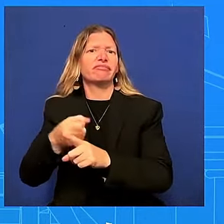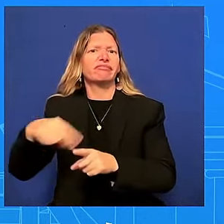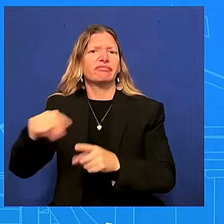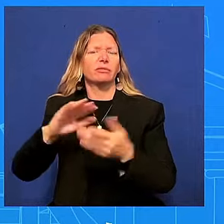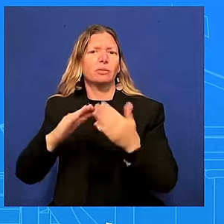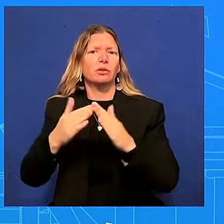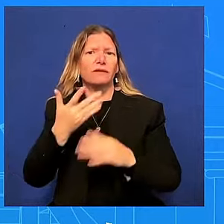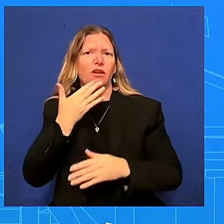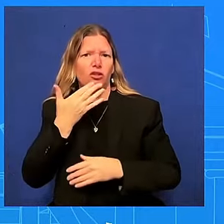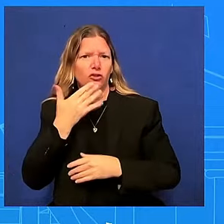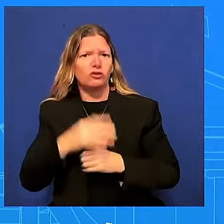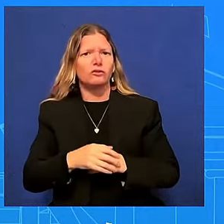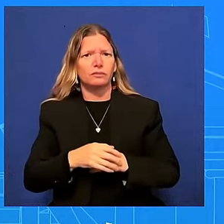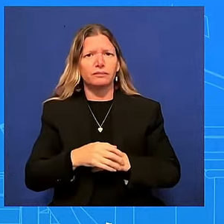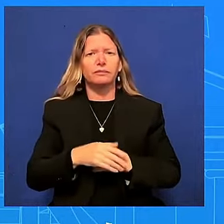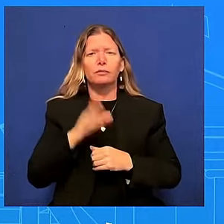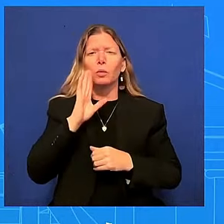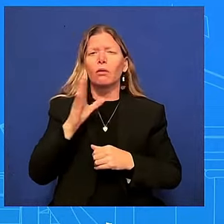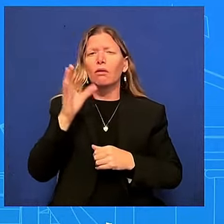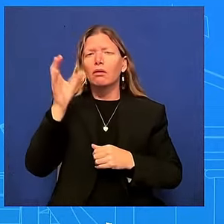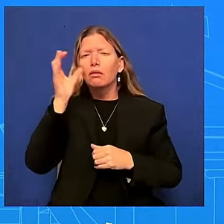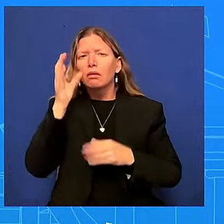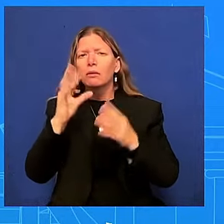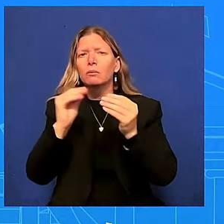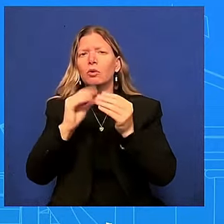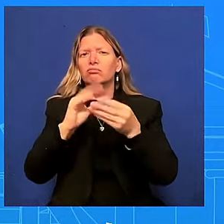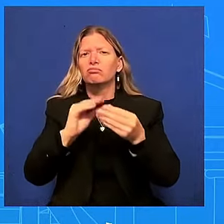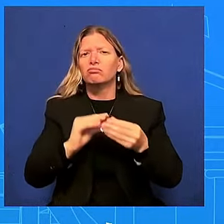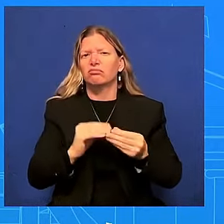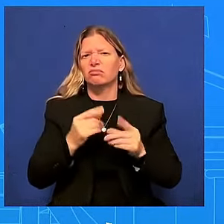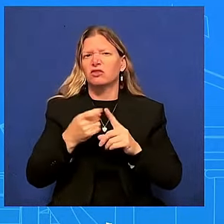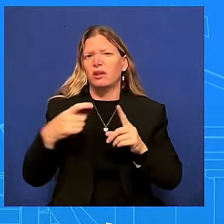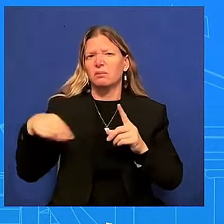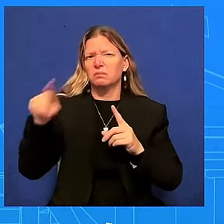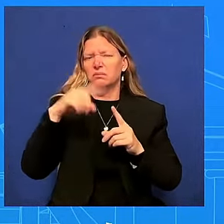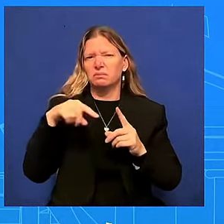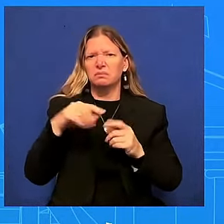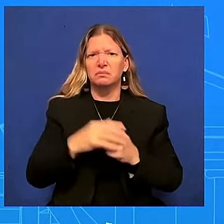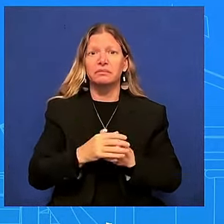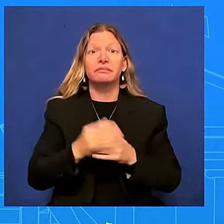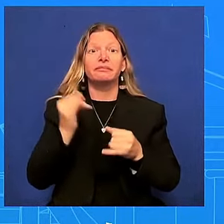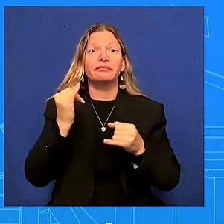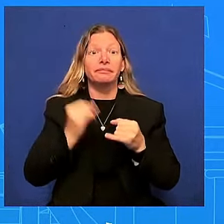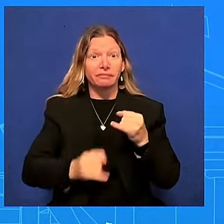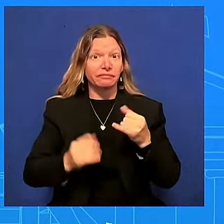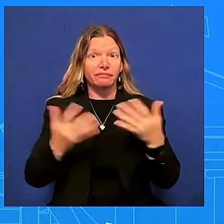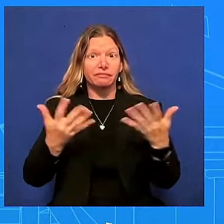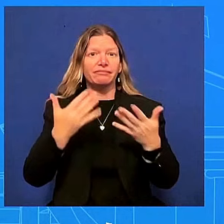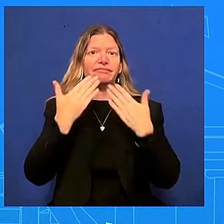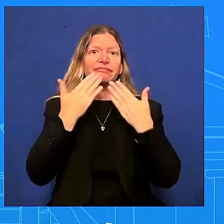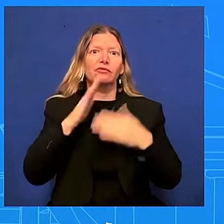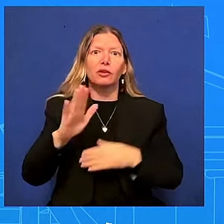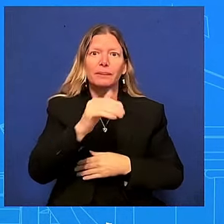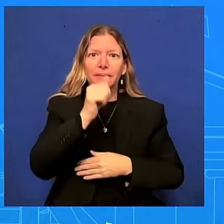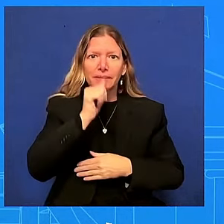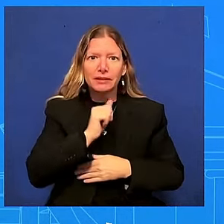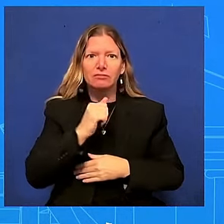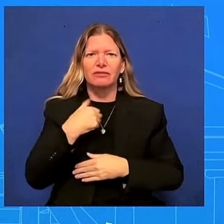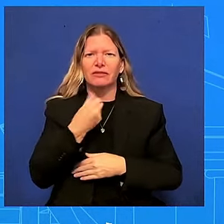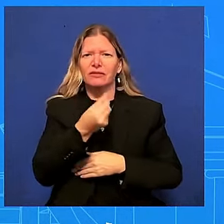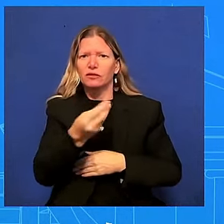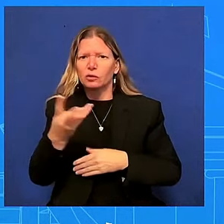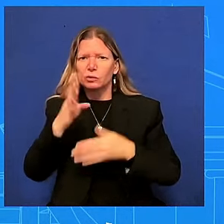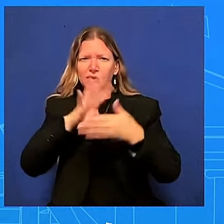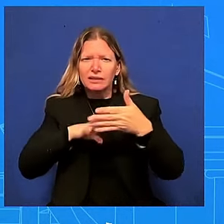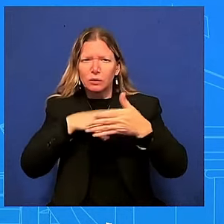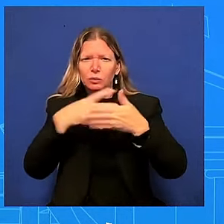we have a few schedule updates so wanted to share the following with all of you this week the president will speak with hill leaders